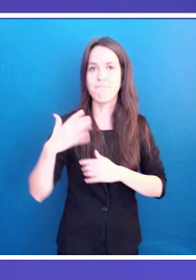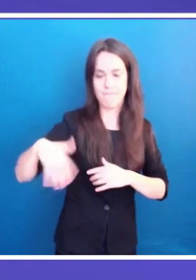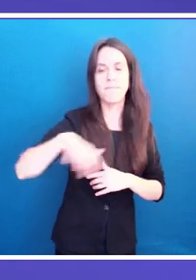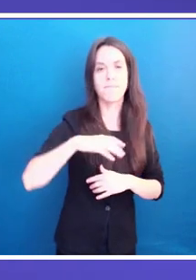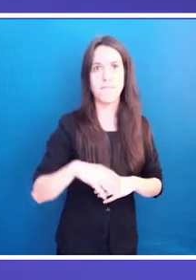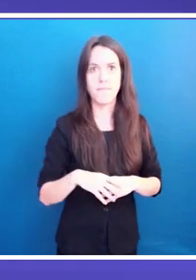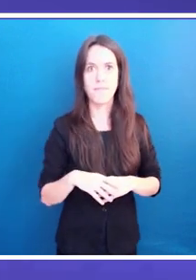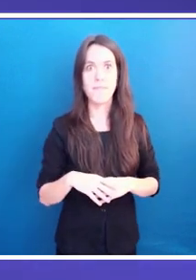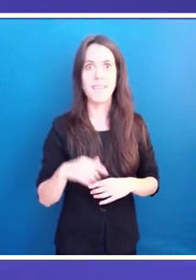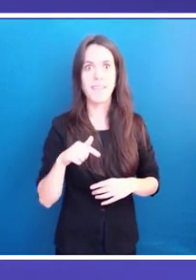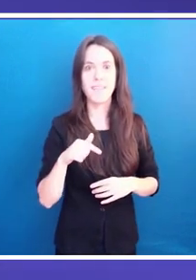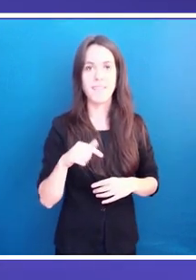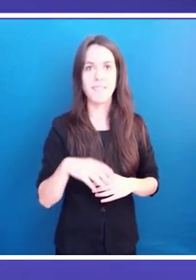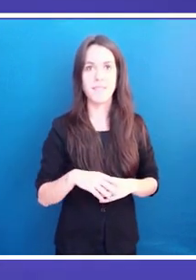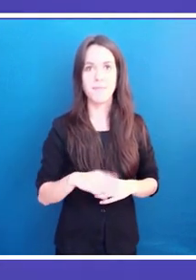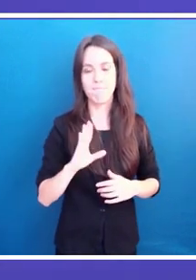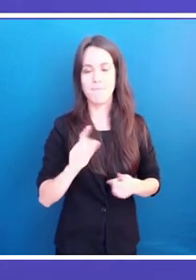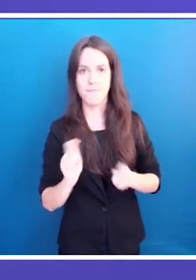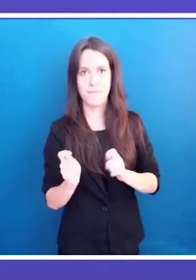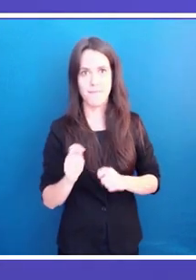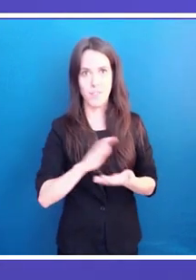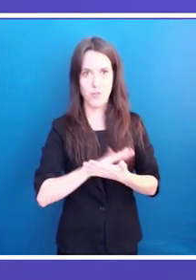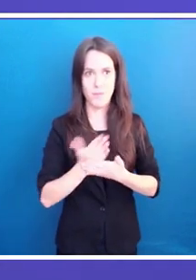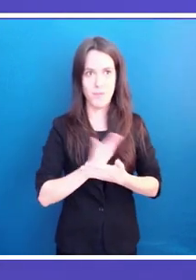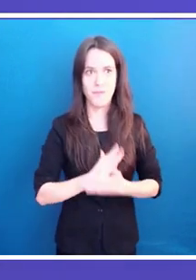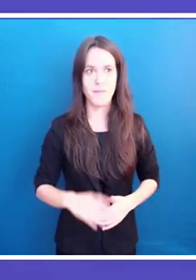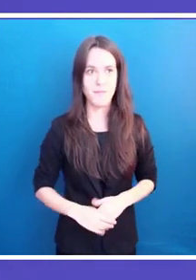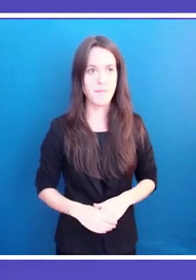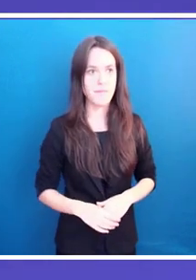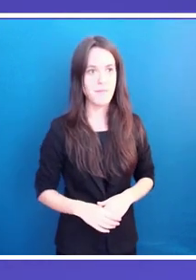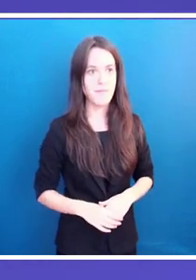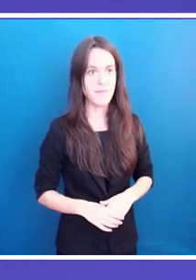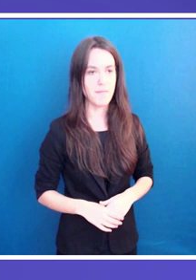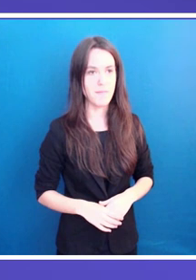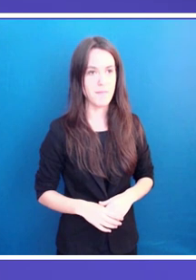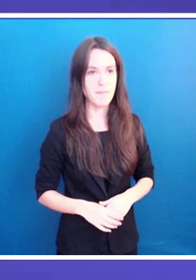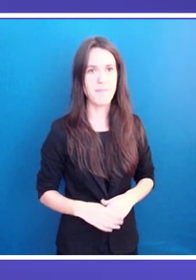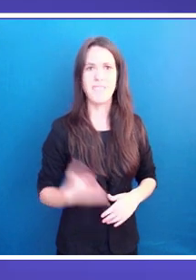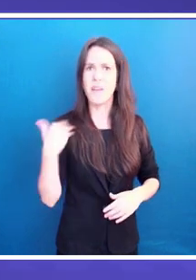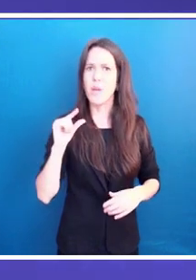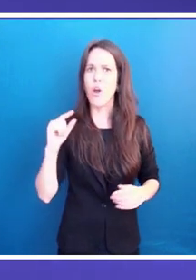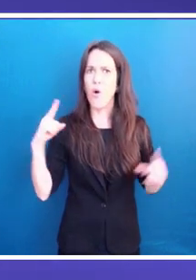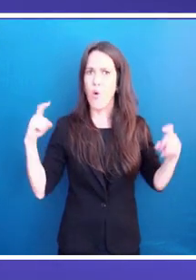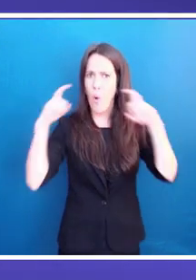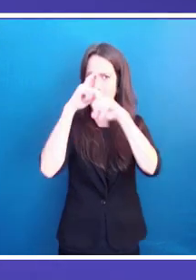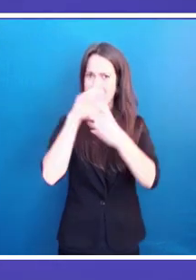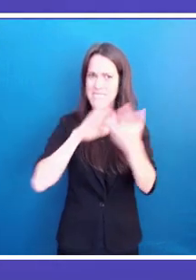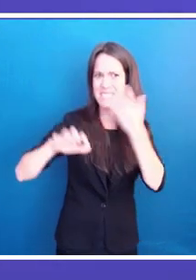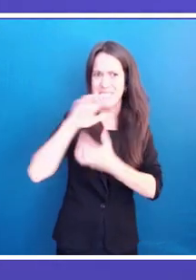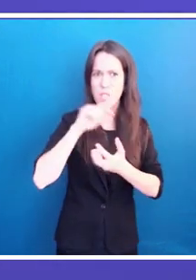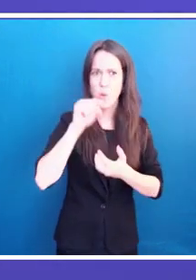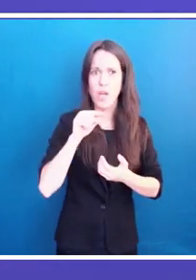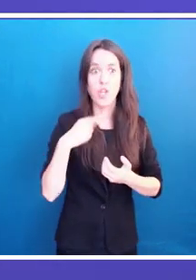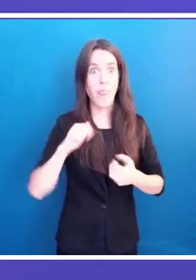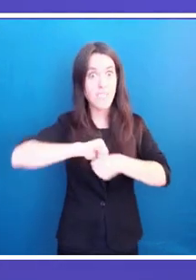all know already that we are going through a very difficult period. The pandemic has made very evident that the system